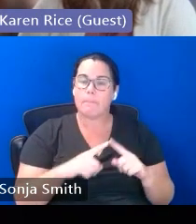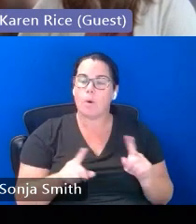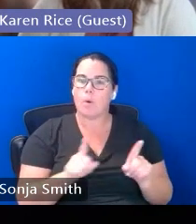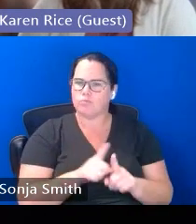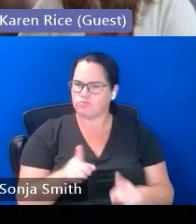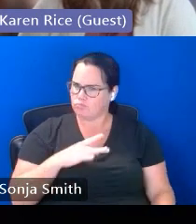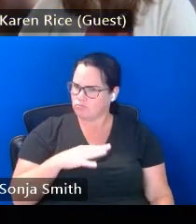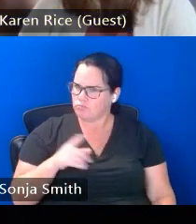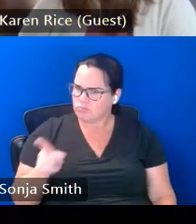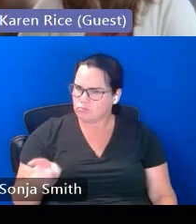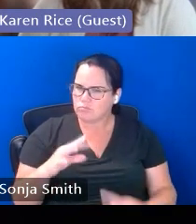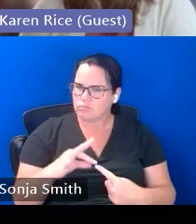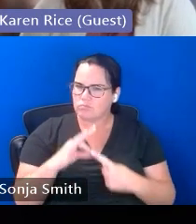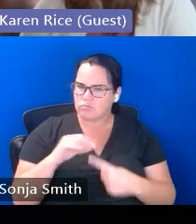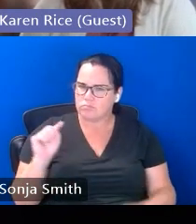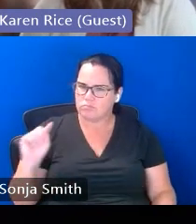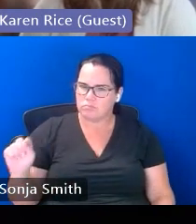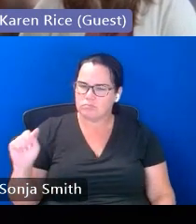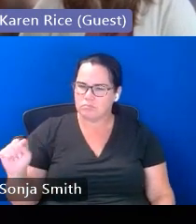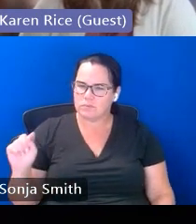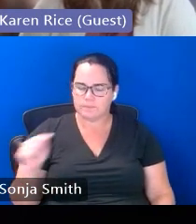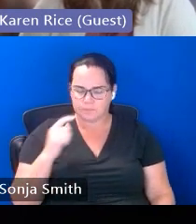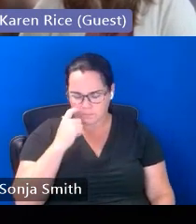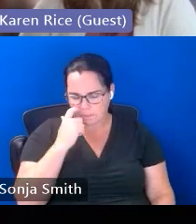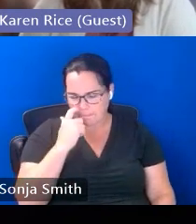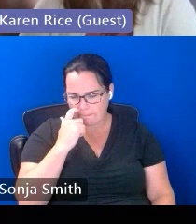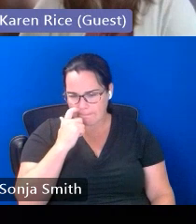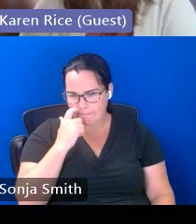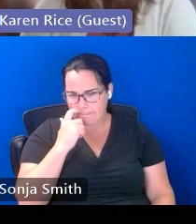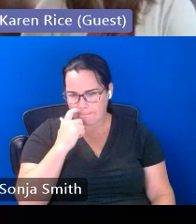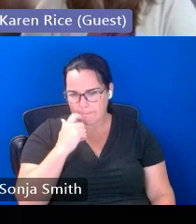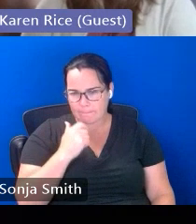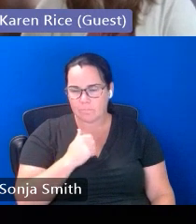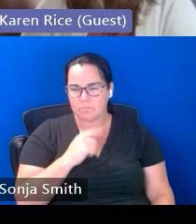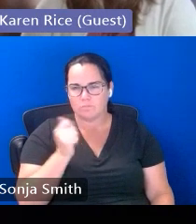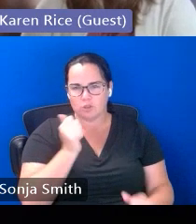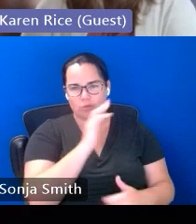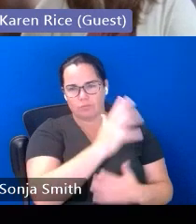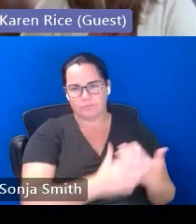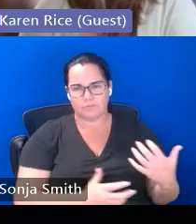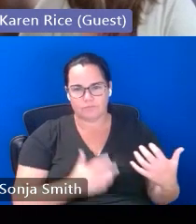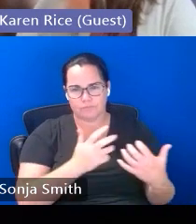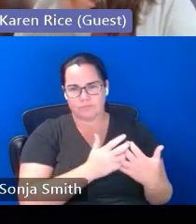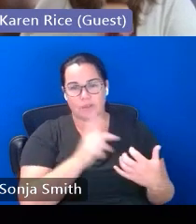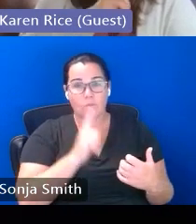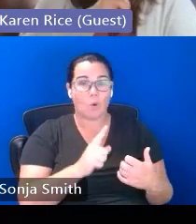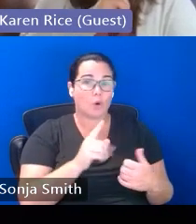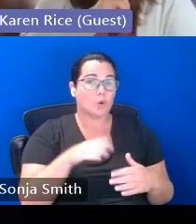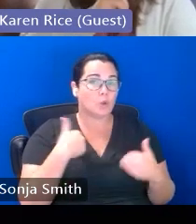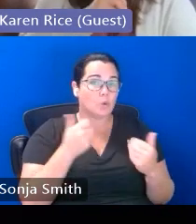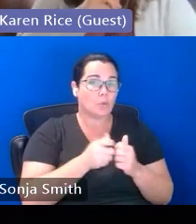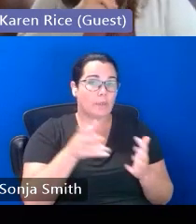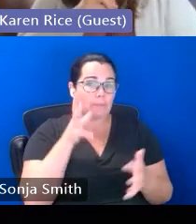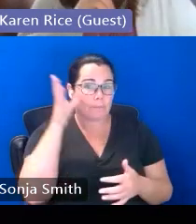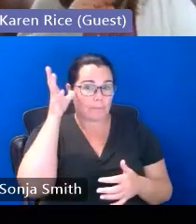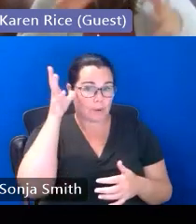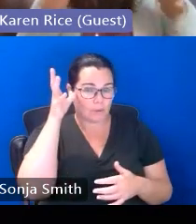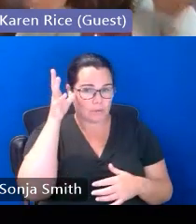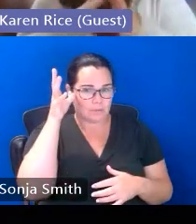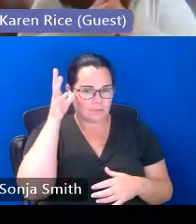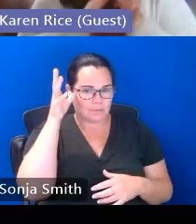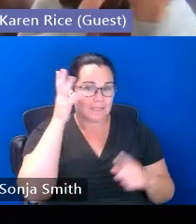that they have done to kind of accommodate the unique circumstances of their unaccompanied youth both unaccompanied youth